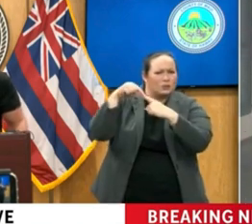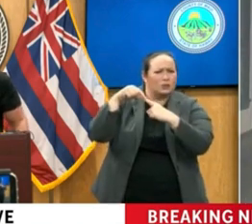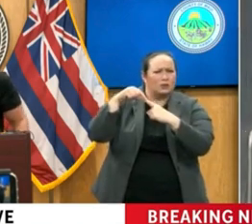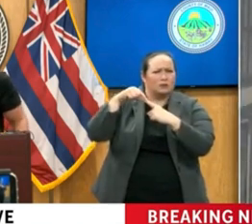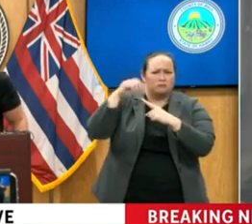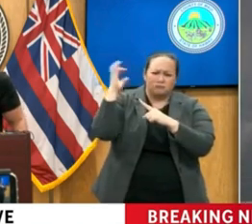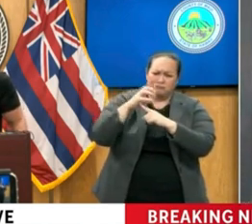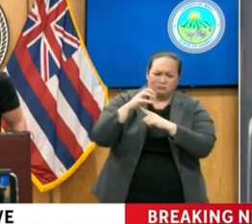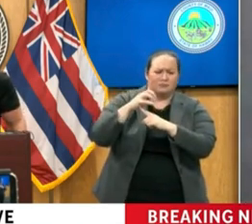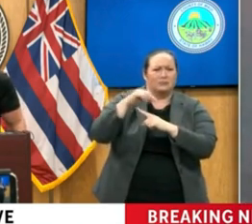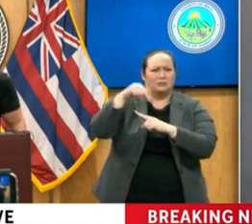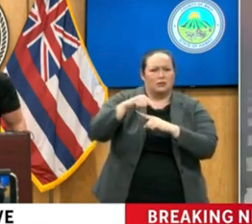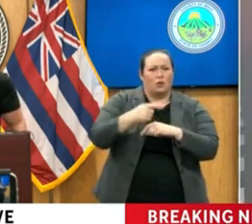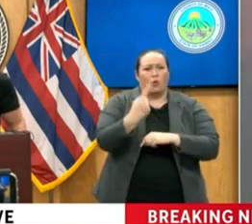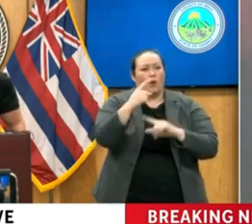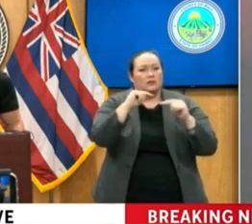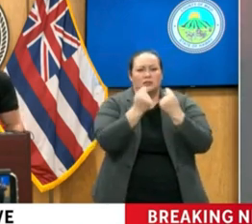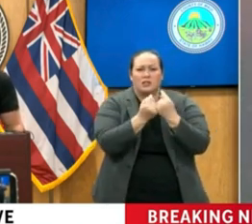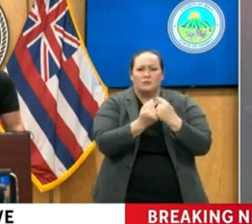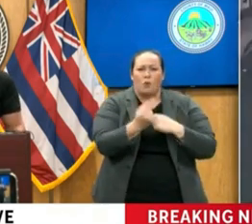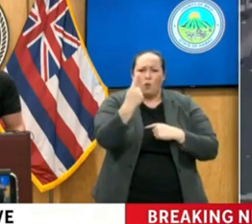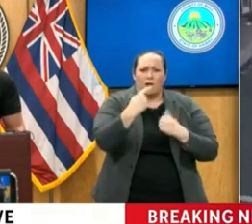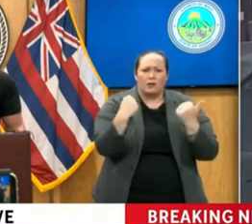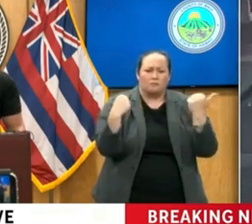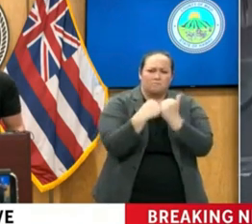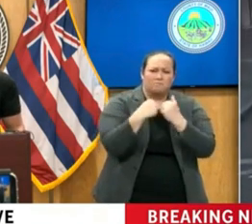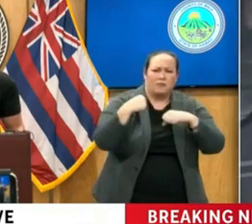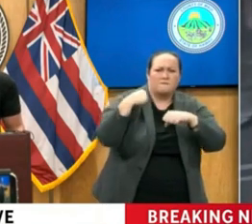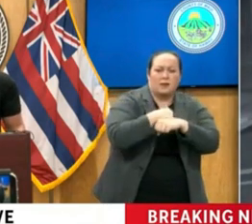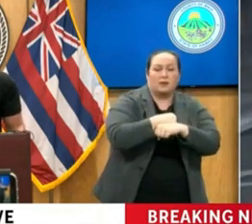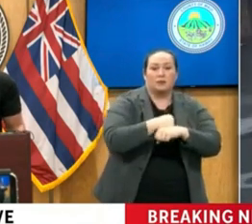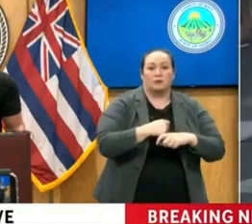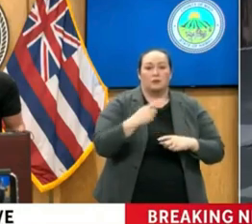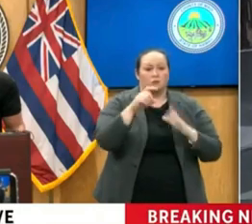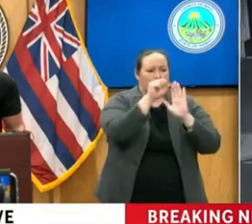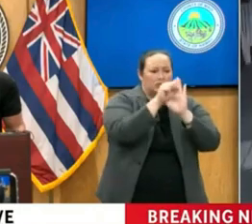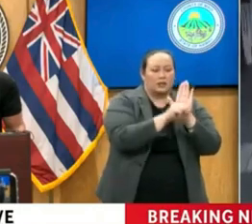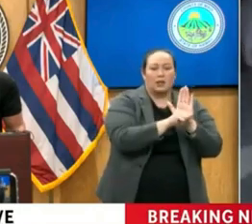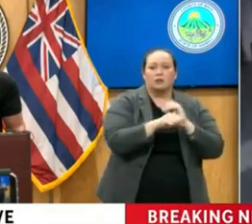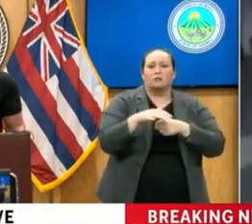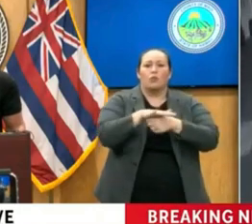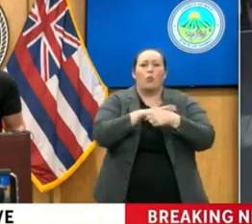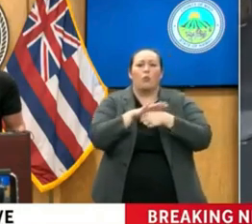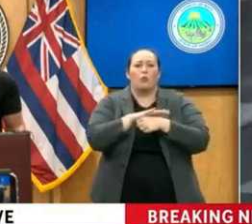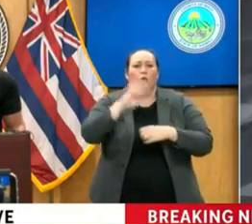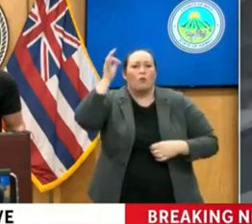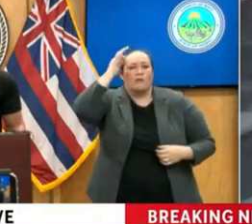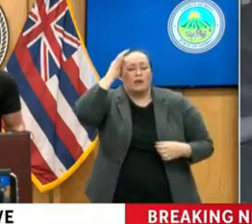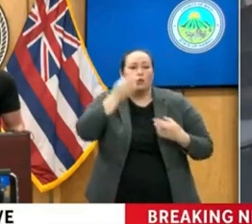is one team, one fight. We do have the state, the local, the federal resources here.